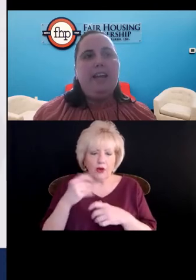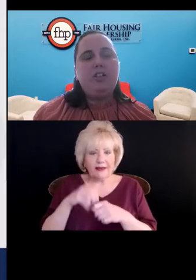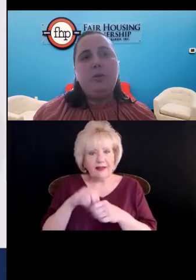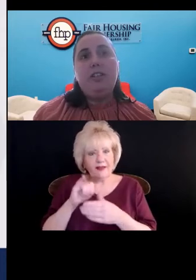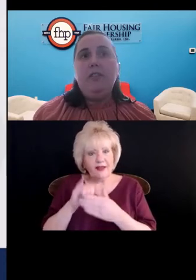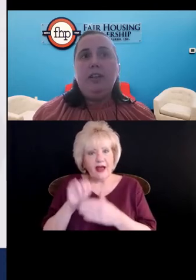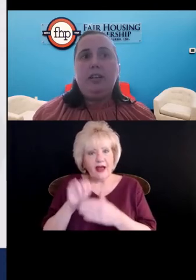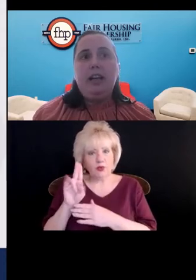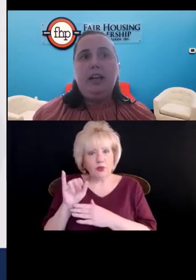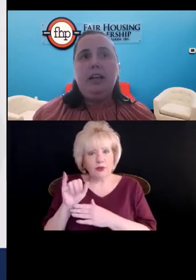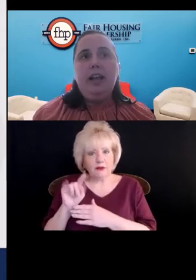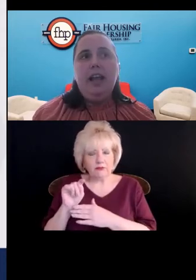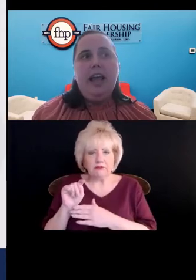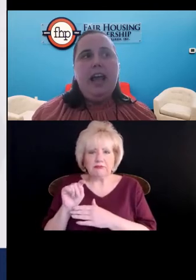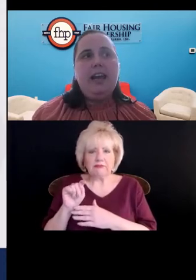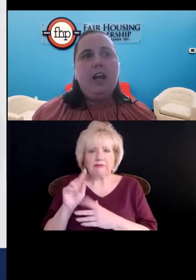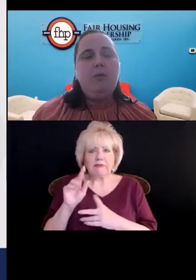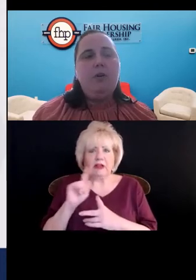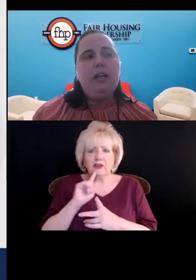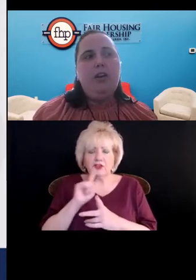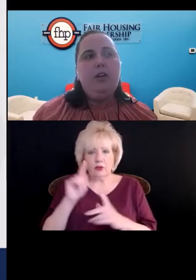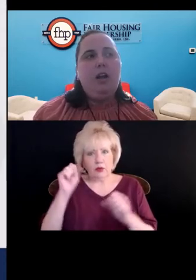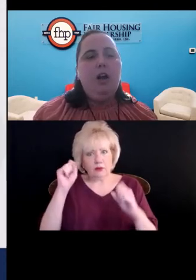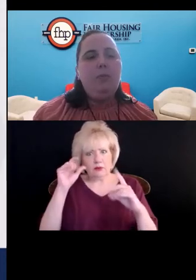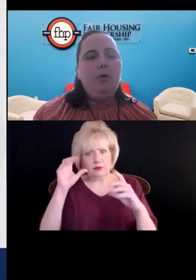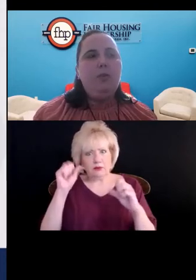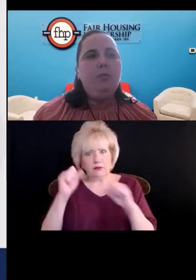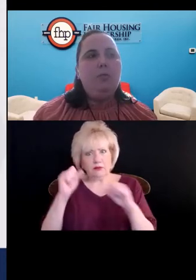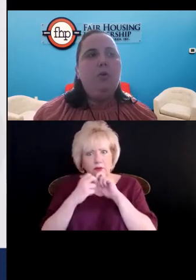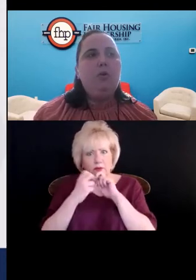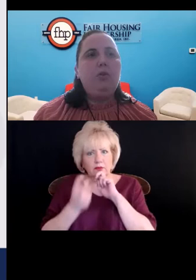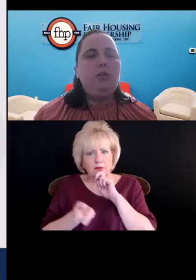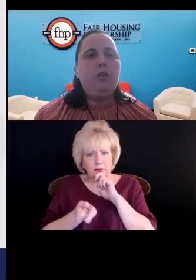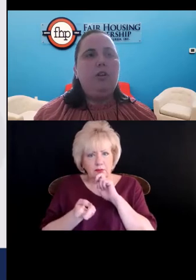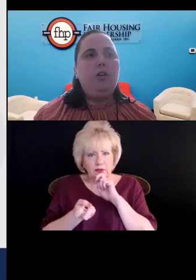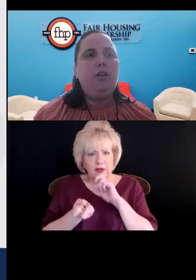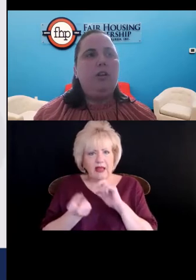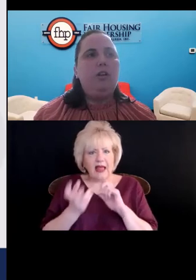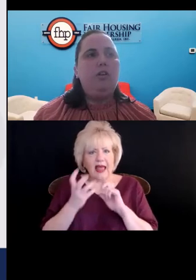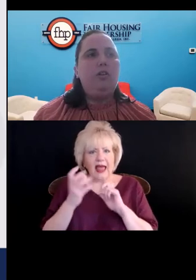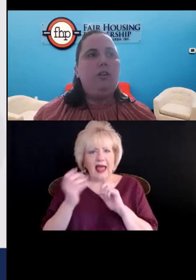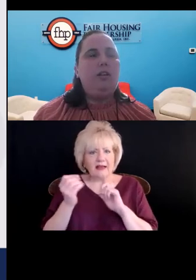And she was devastated. And I'm pulling out a couple of the most